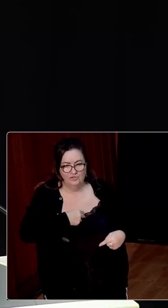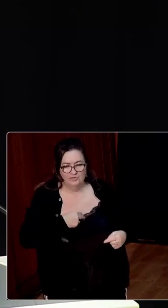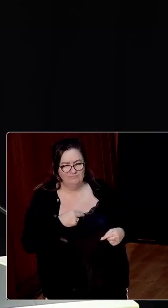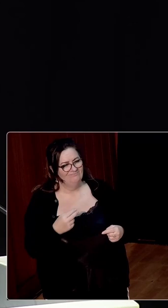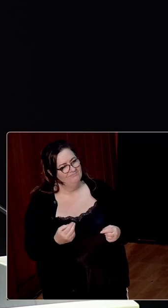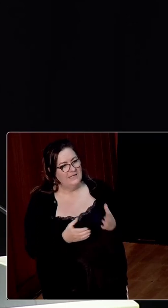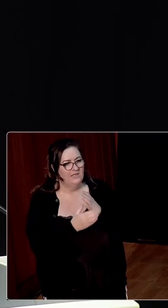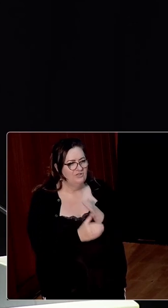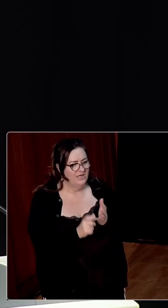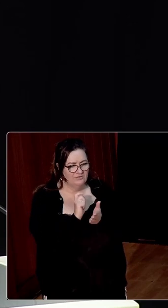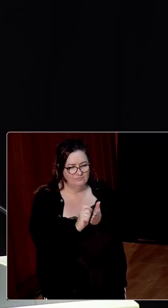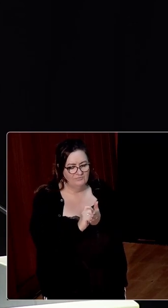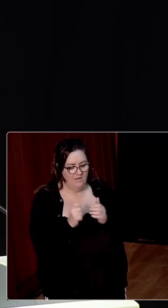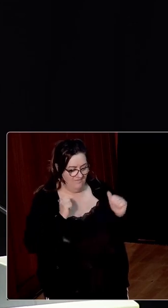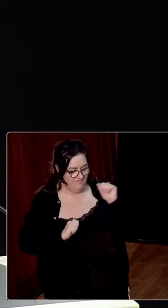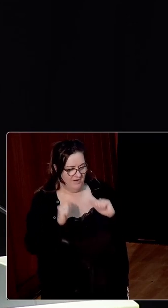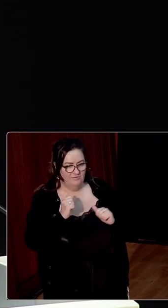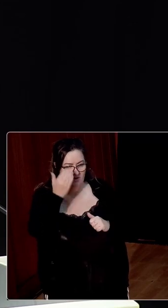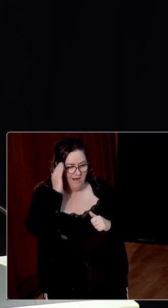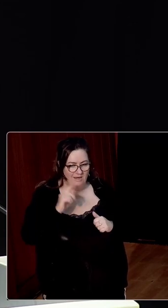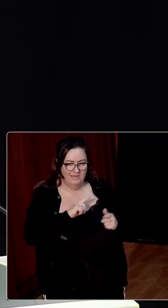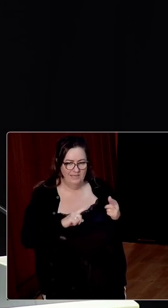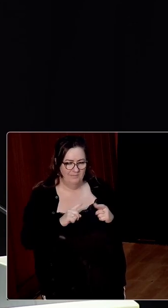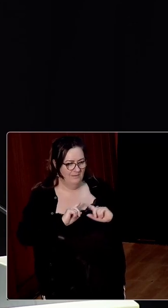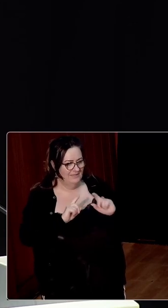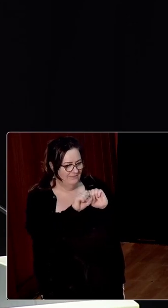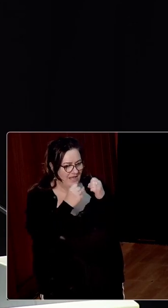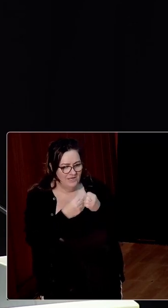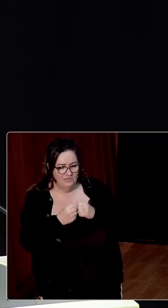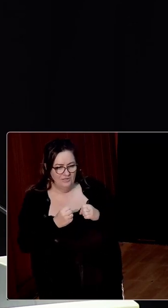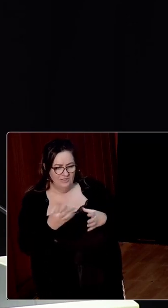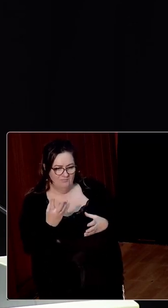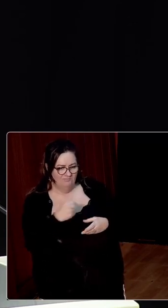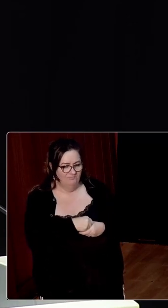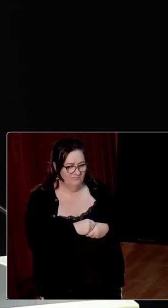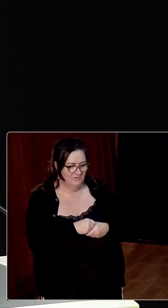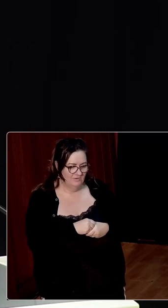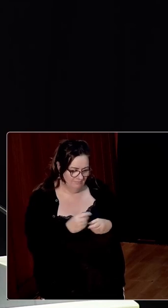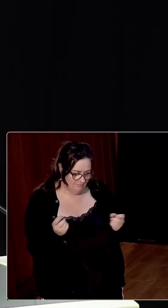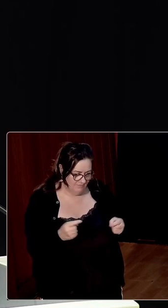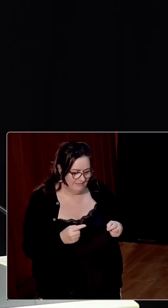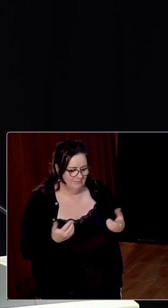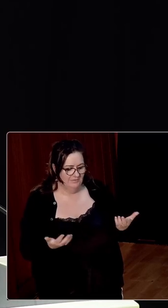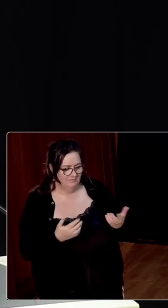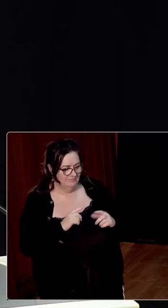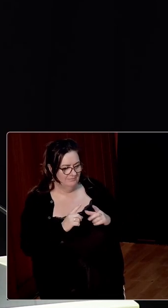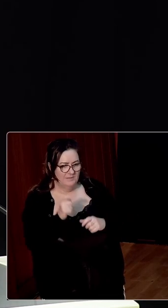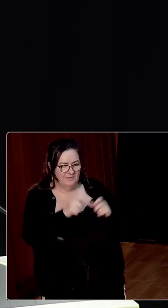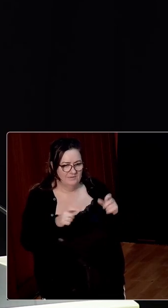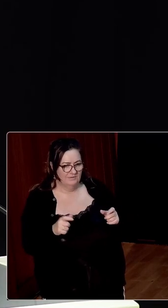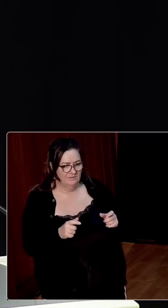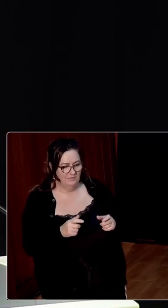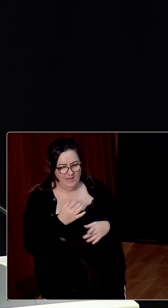a chance of writing a history of modern Ireland that takes human agencies seriously, reclaims the subjecthood of so many